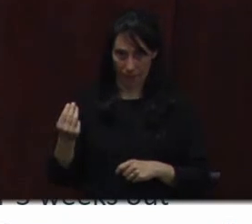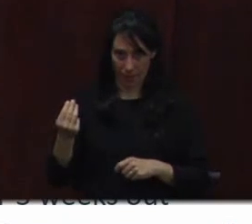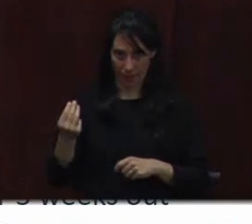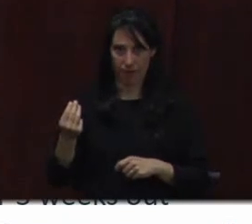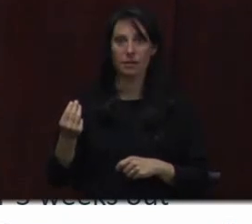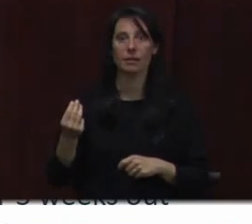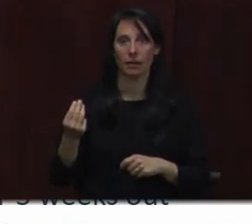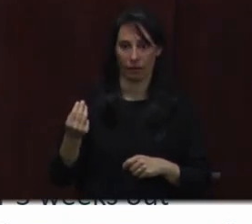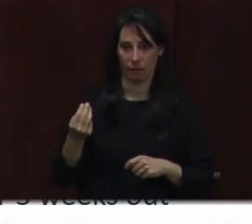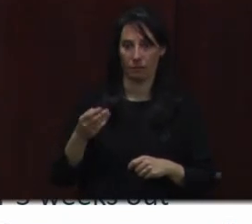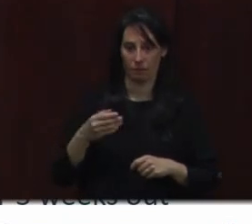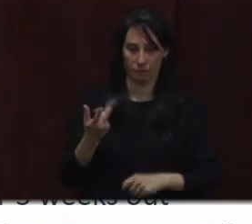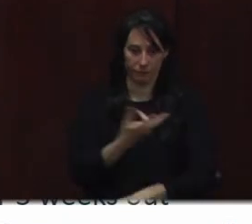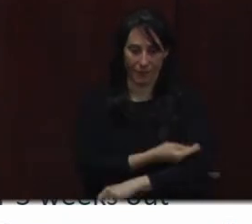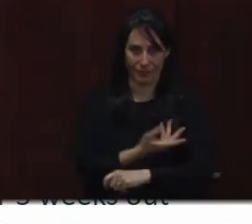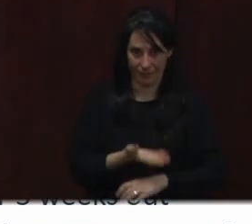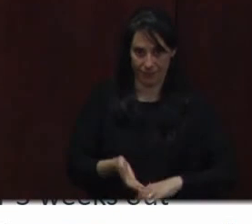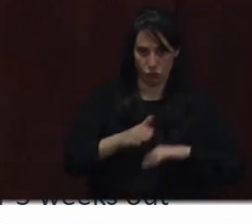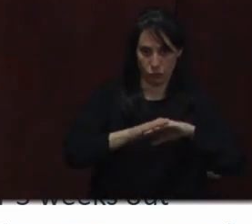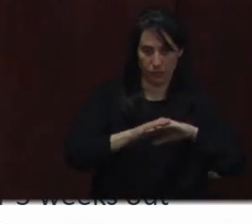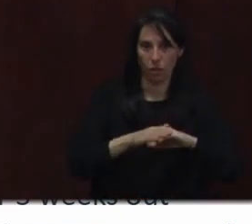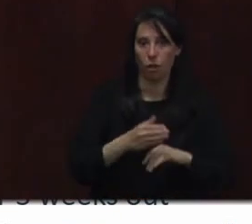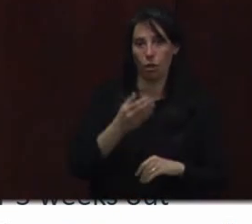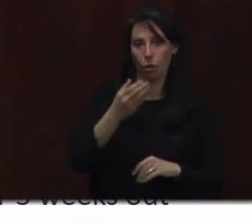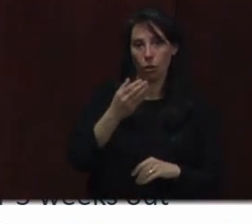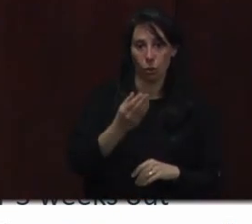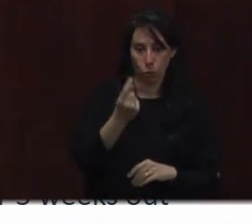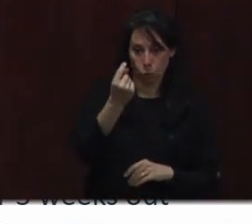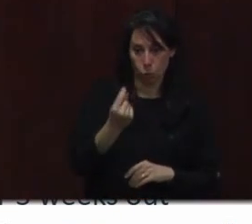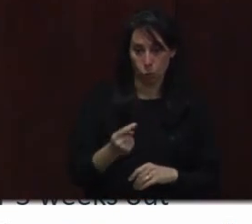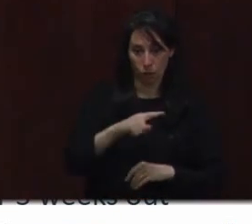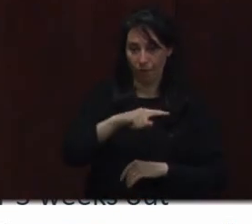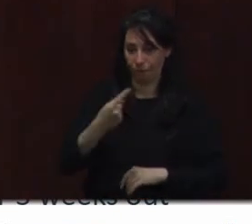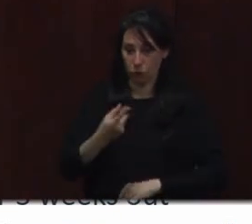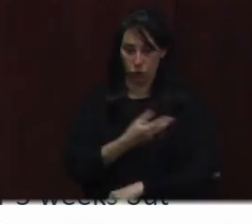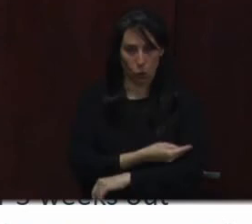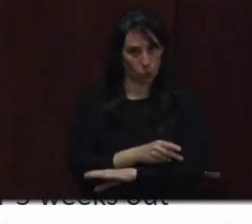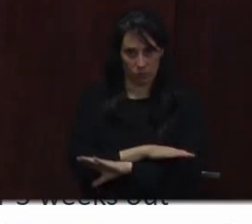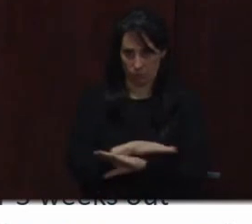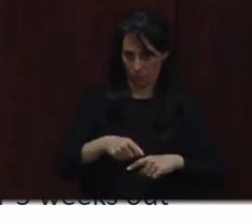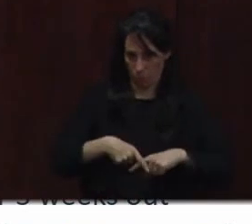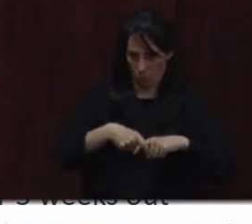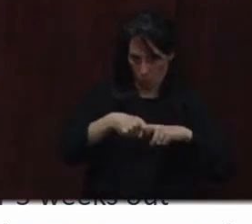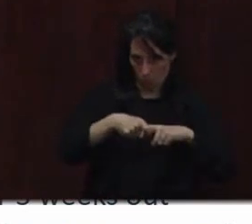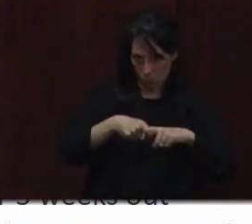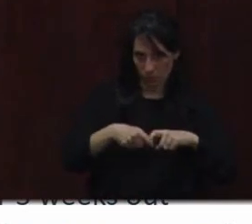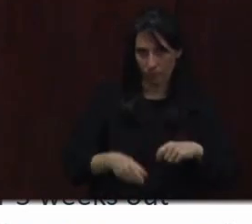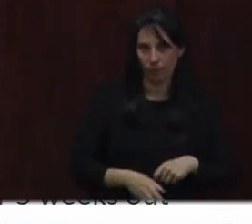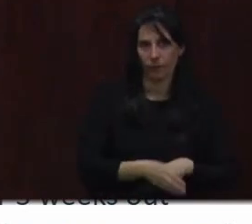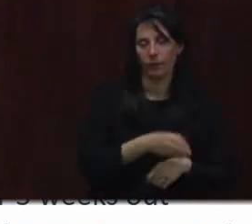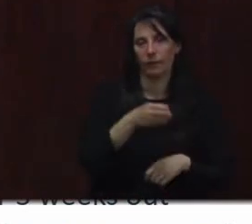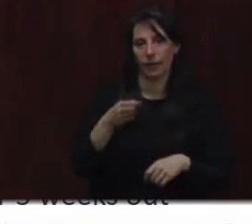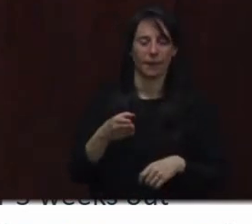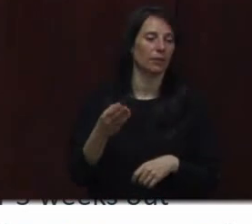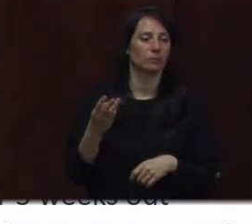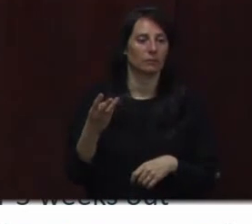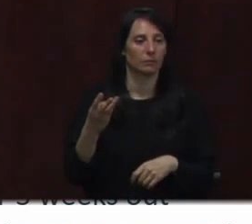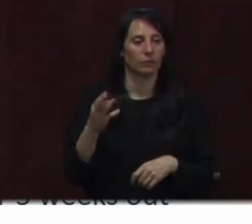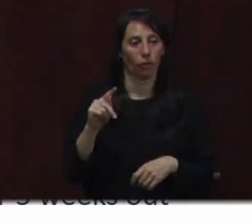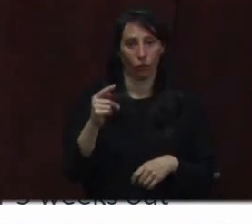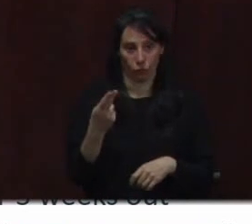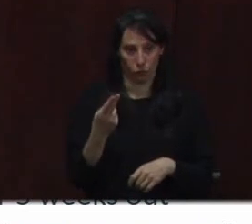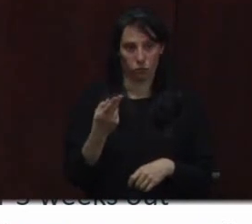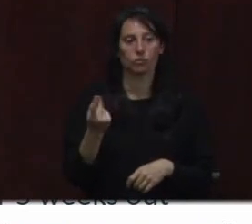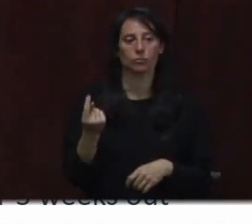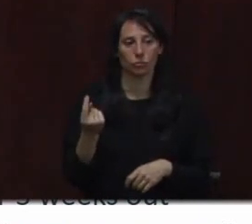doses on Tuesday, but still do our second doses on Tuesday, and then start back Wednesday, Thursday, Friday, Monday for first doses so that we are